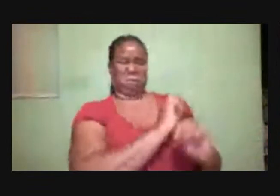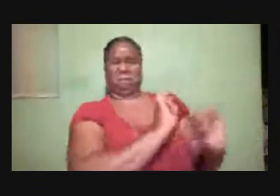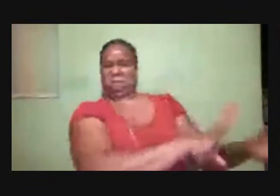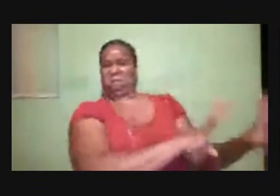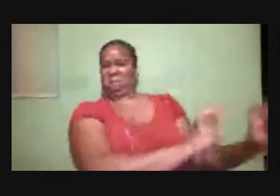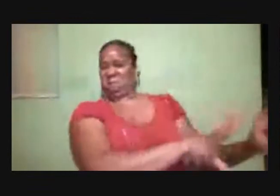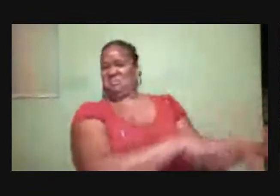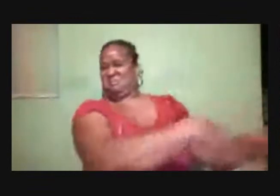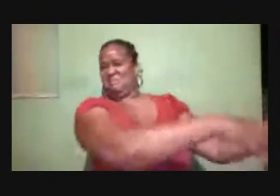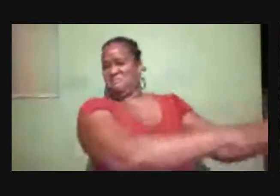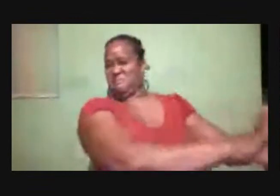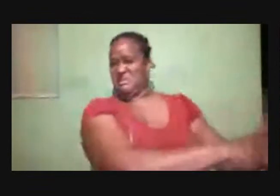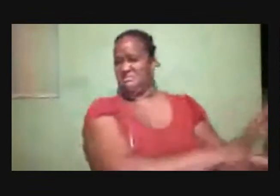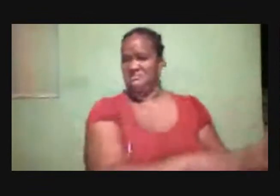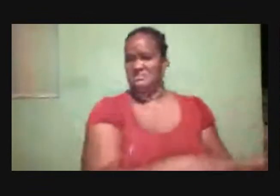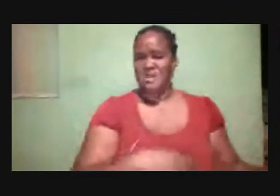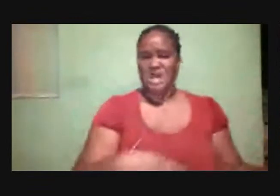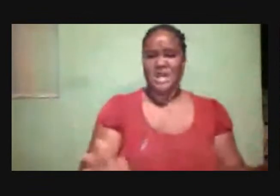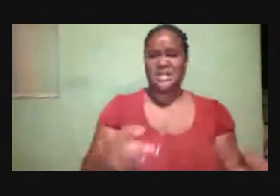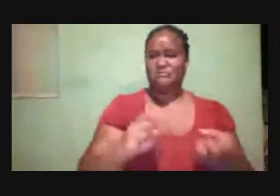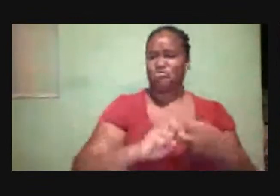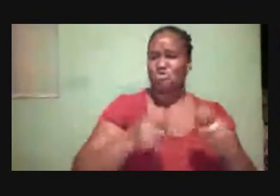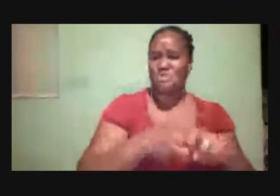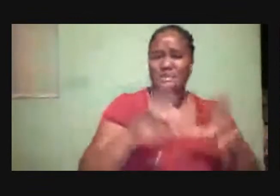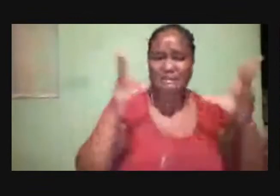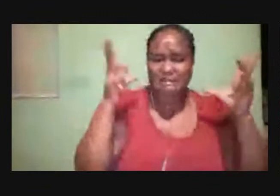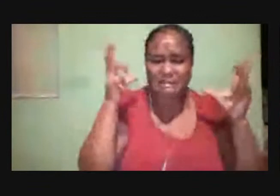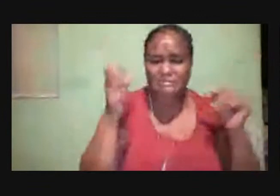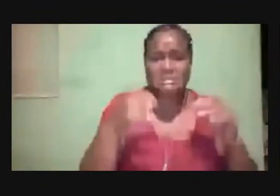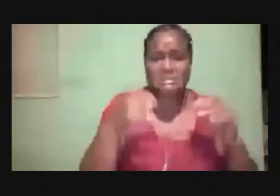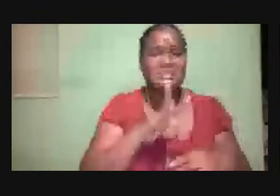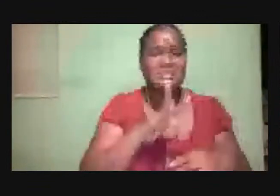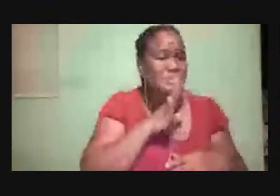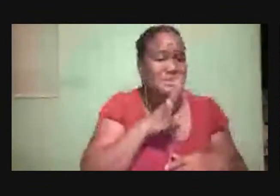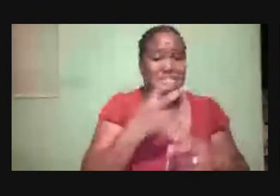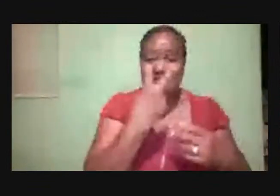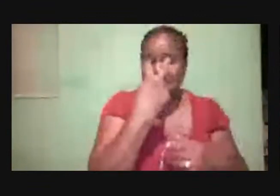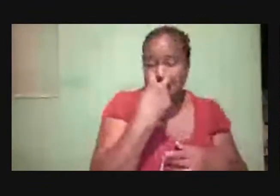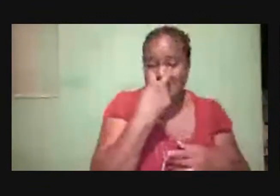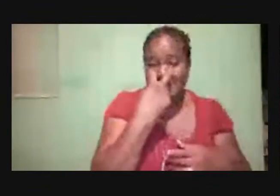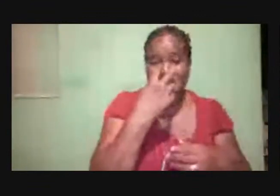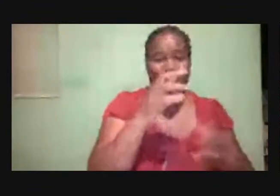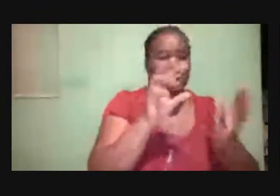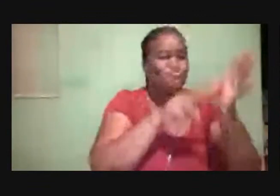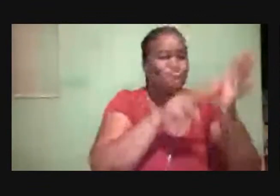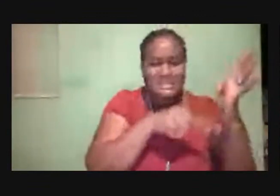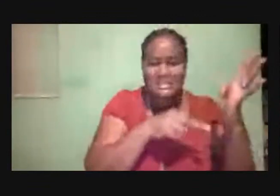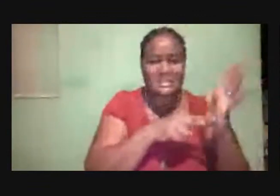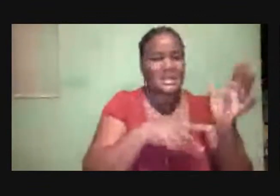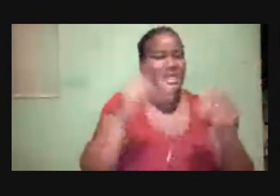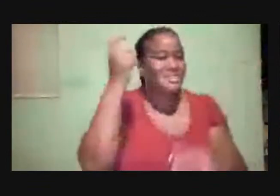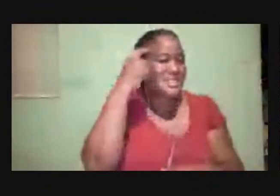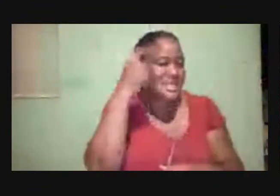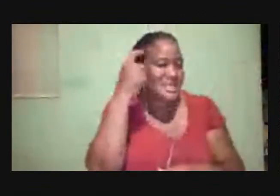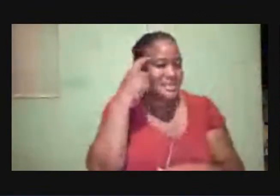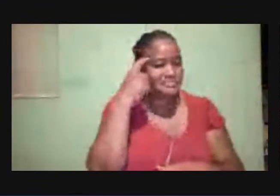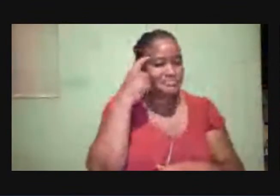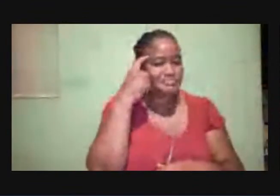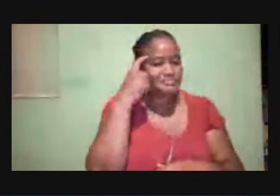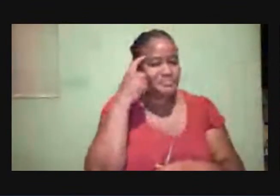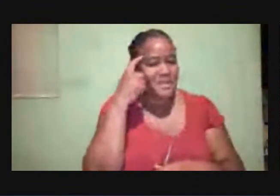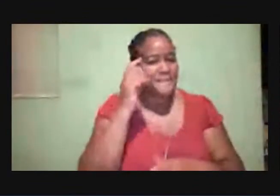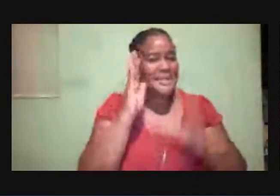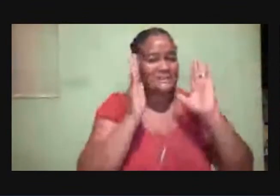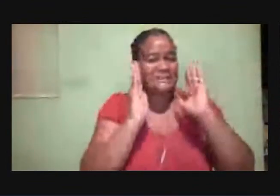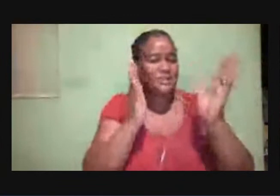People But have Trouble Hearing Speaking Seeing Reading Thinking Paying Attention